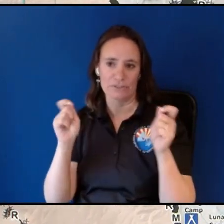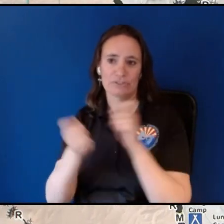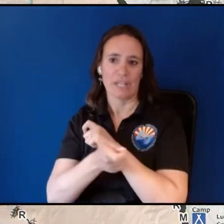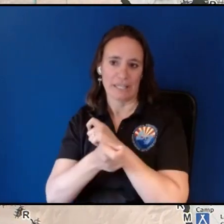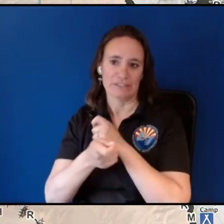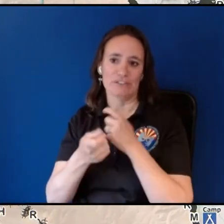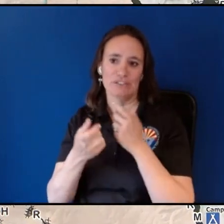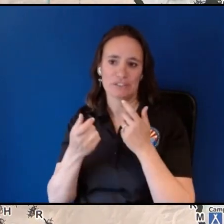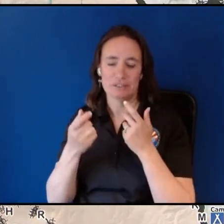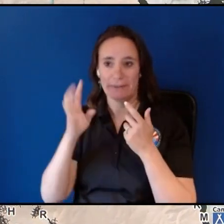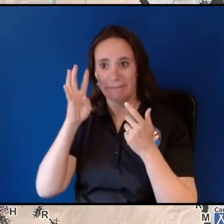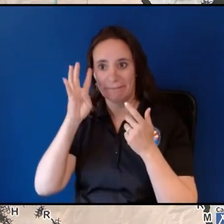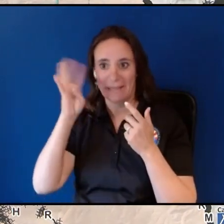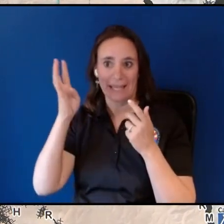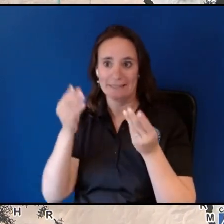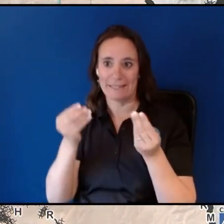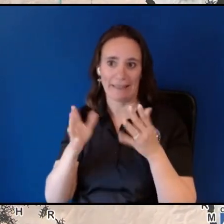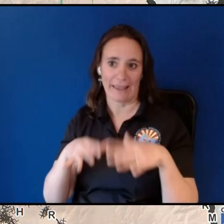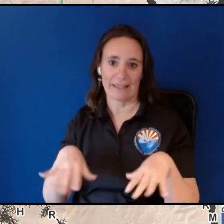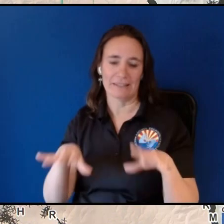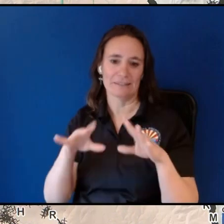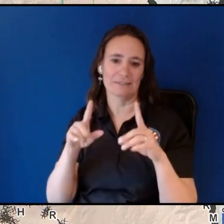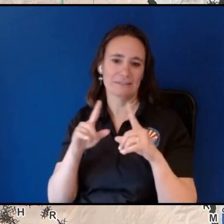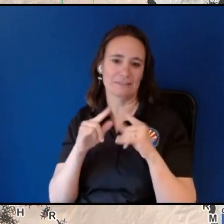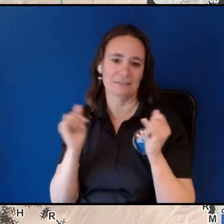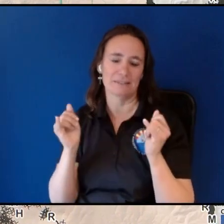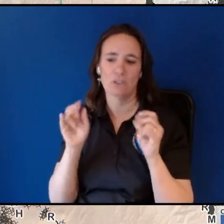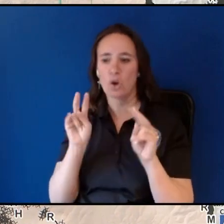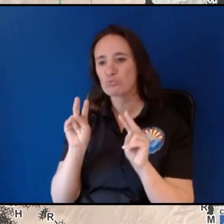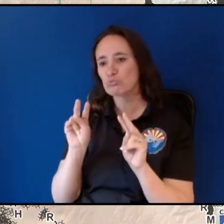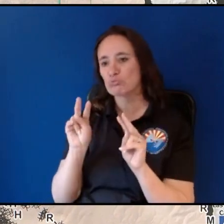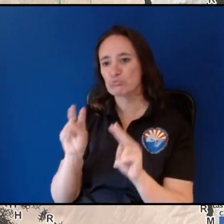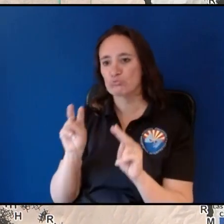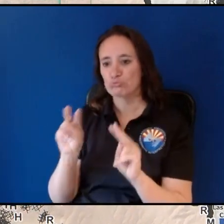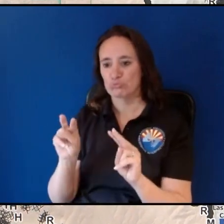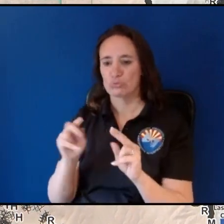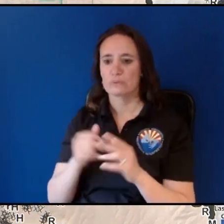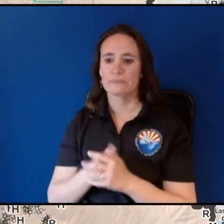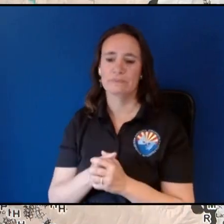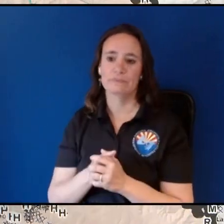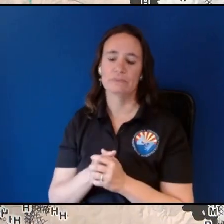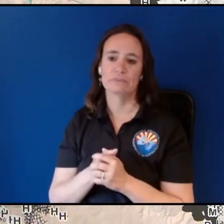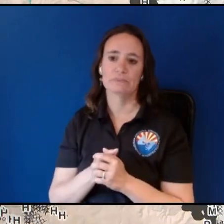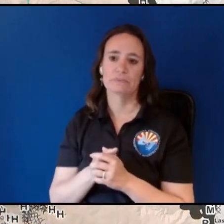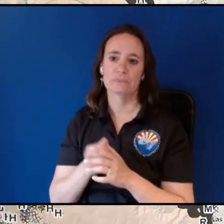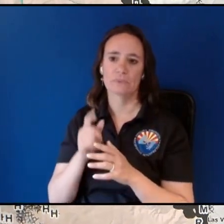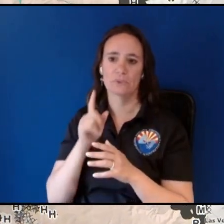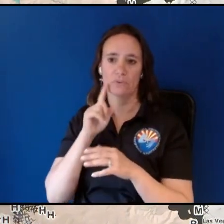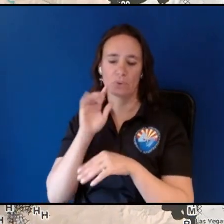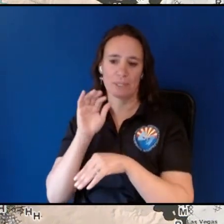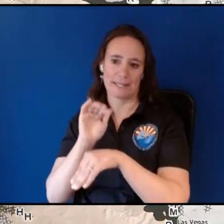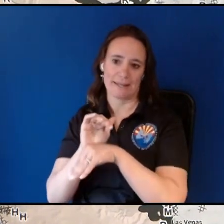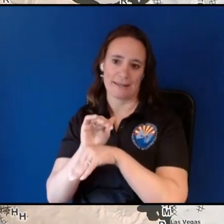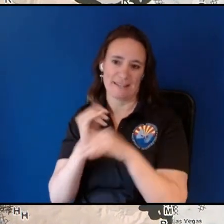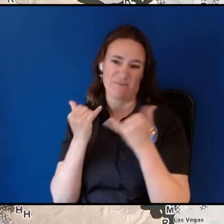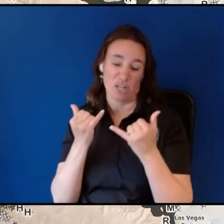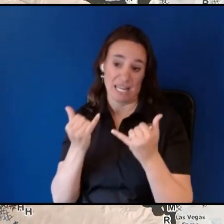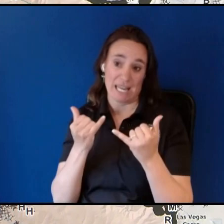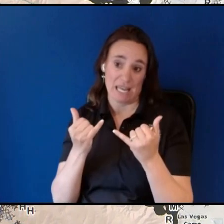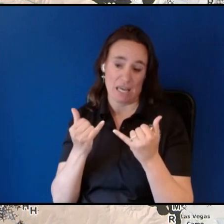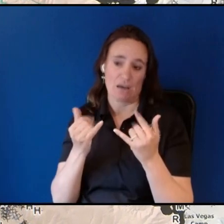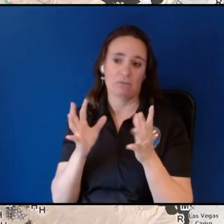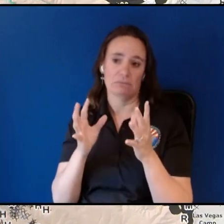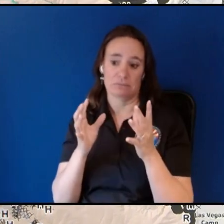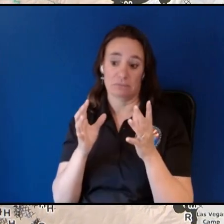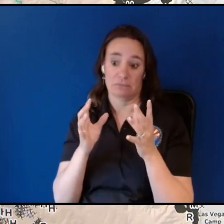comes to weather forecasts so keeping an eye on it um but for now the priority is the critical fire weather pattern